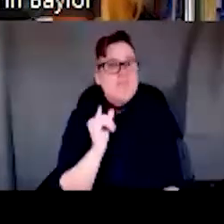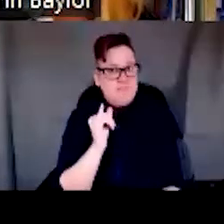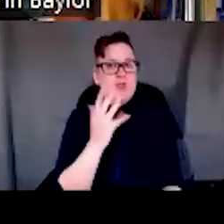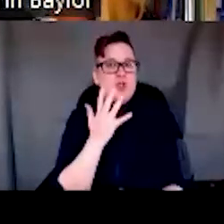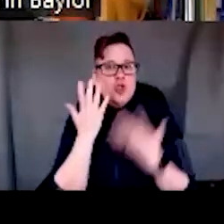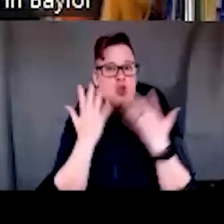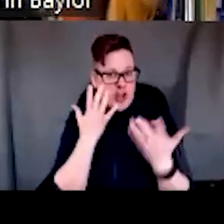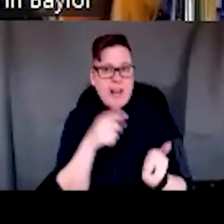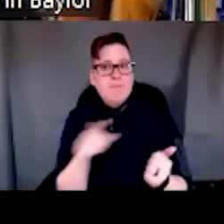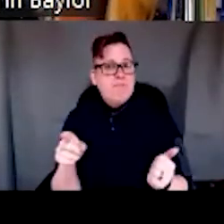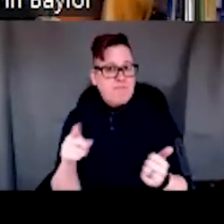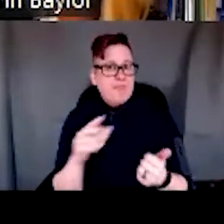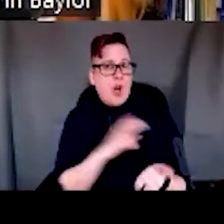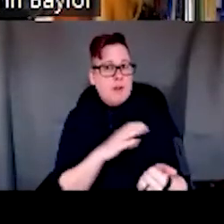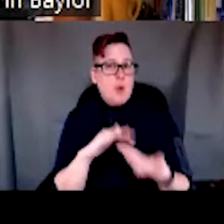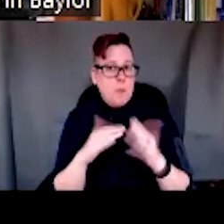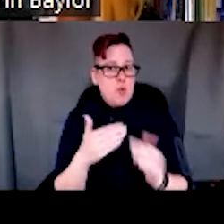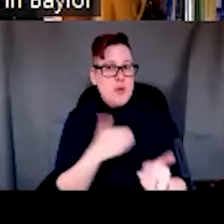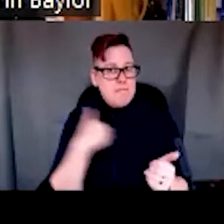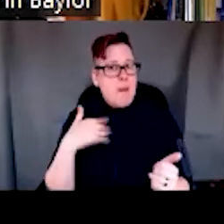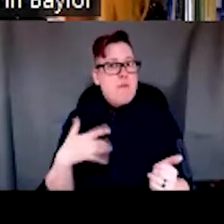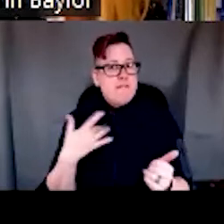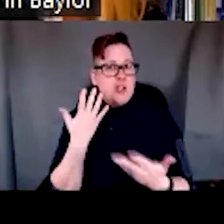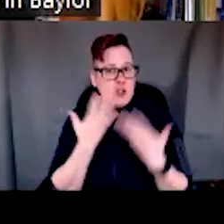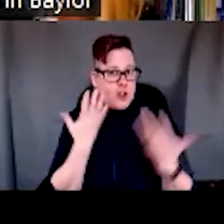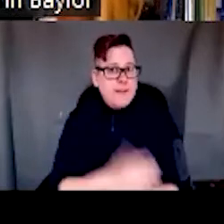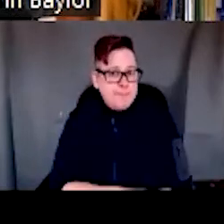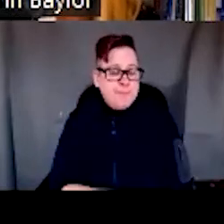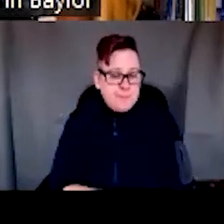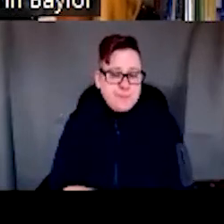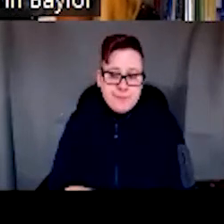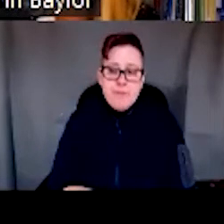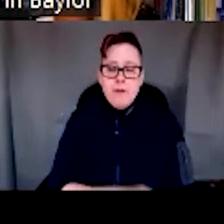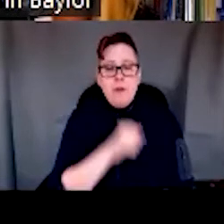of the community who are living in poverty, um, likely feel. Um,